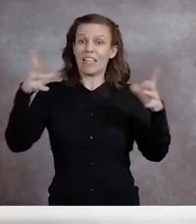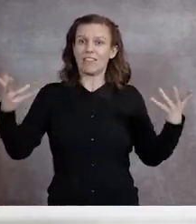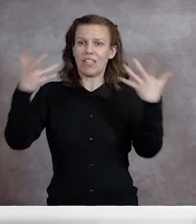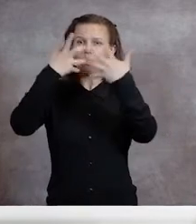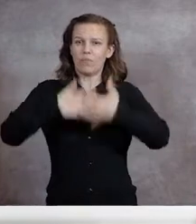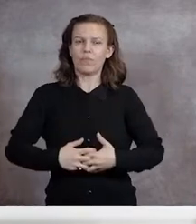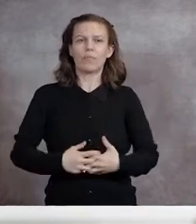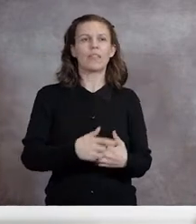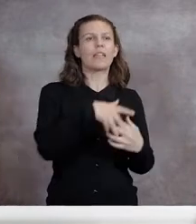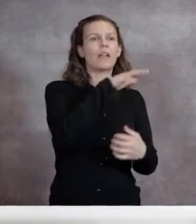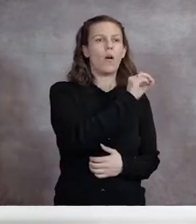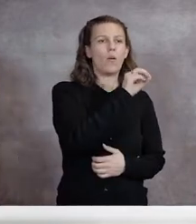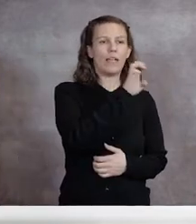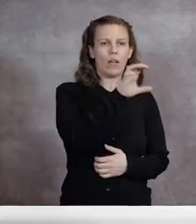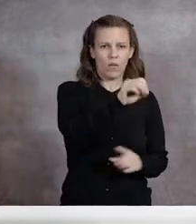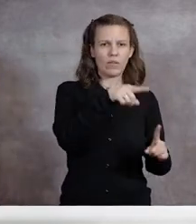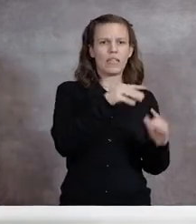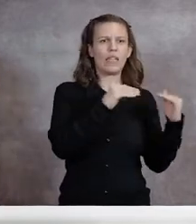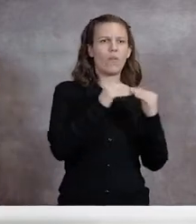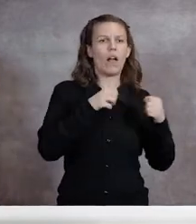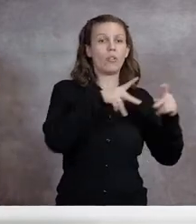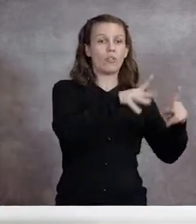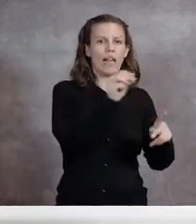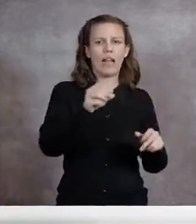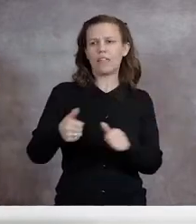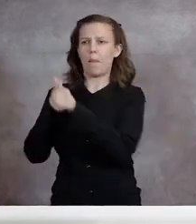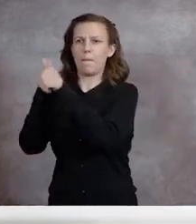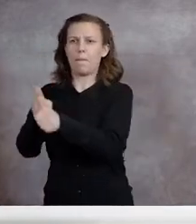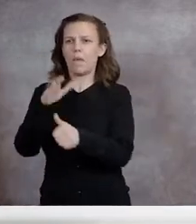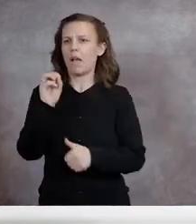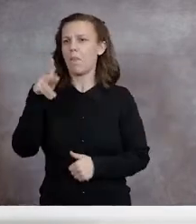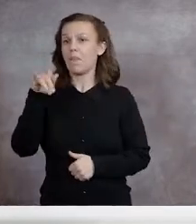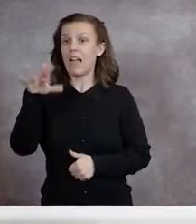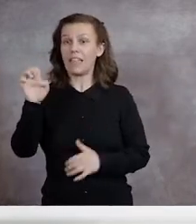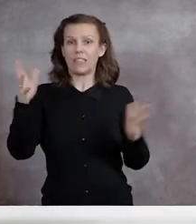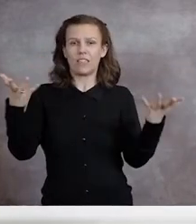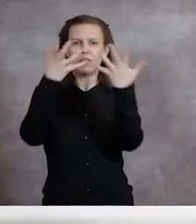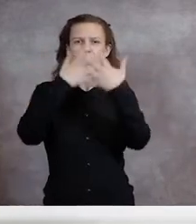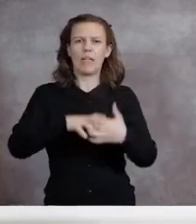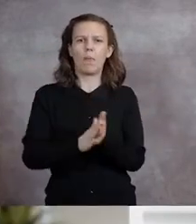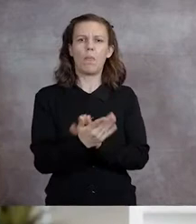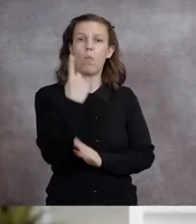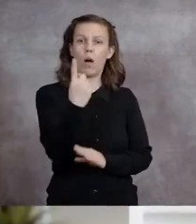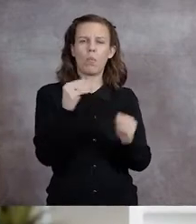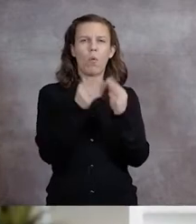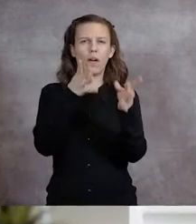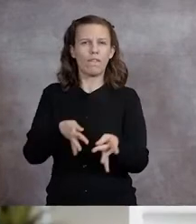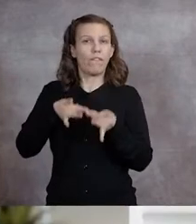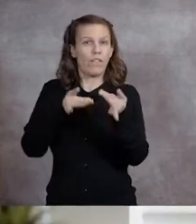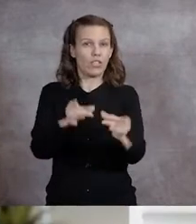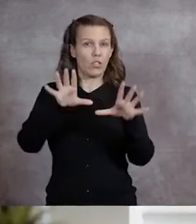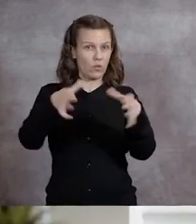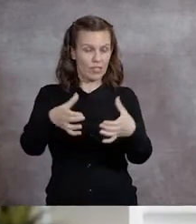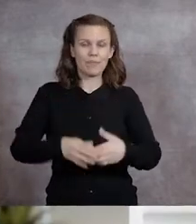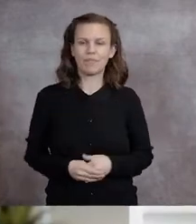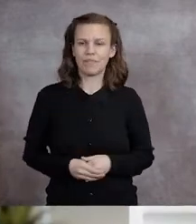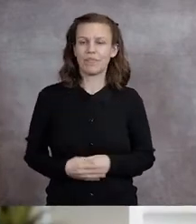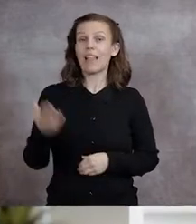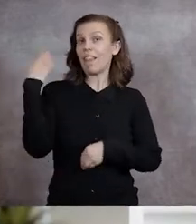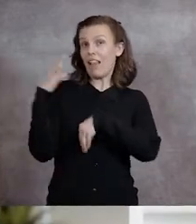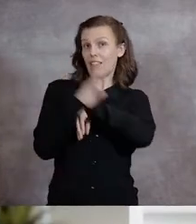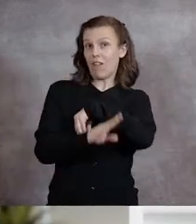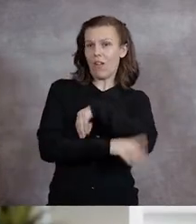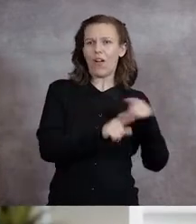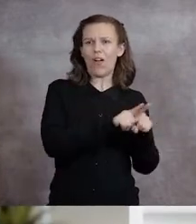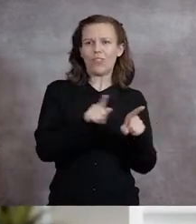of equal opportunity and compliance, into a single, more efficient unit. This past fall also saw the